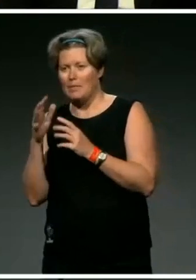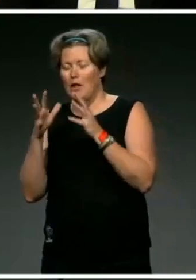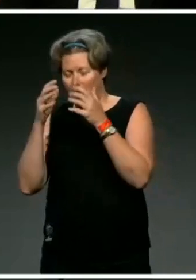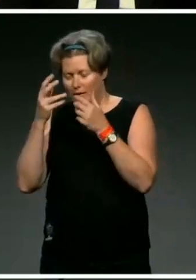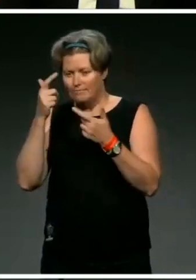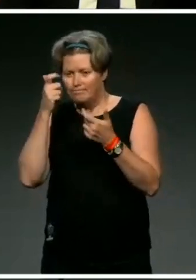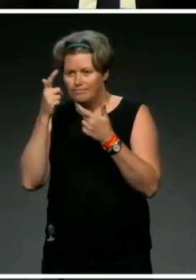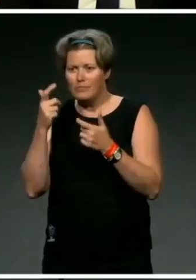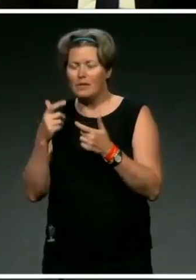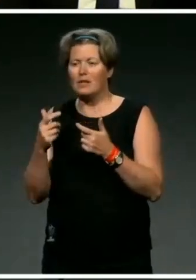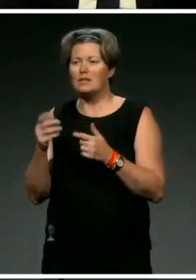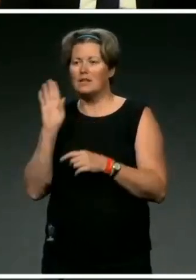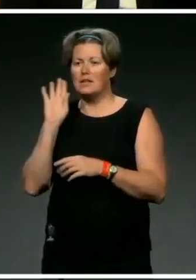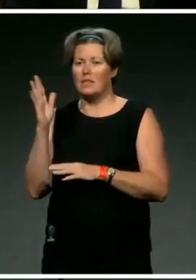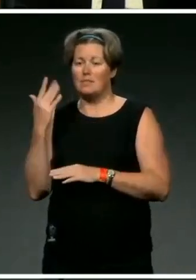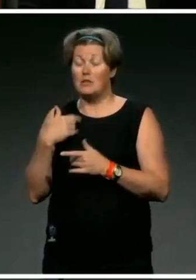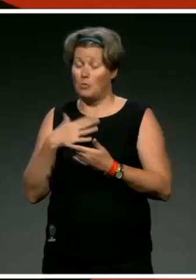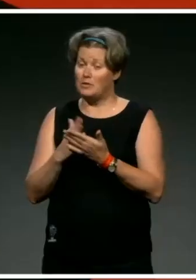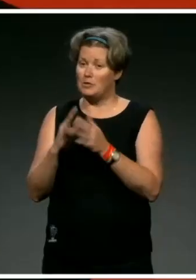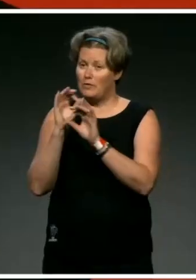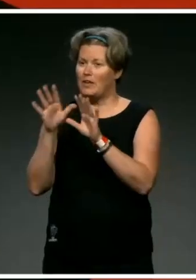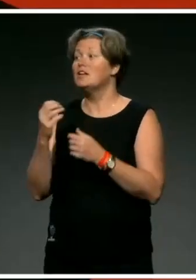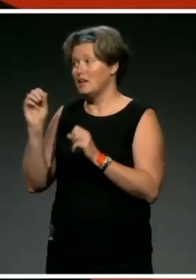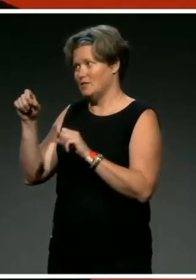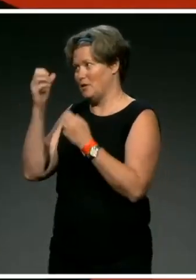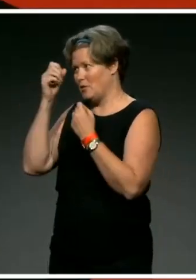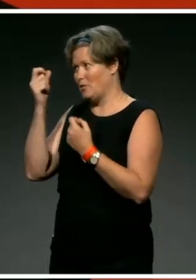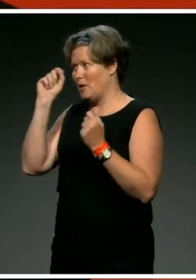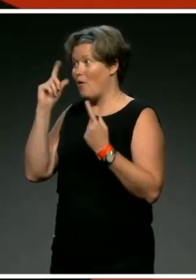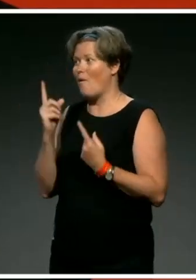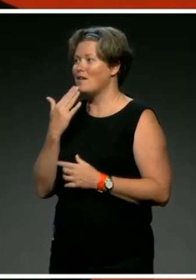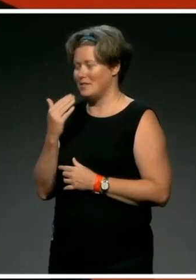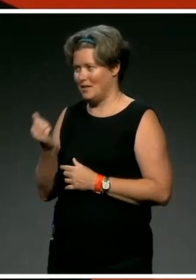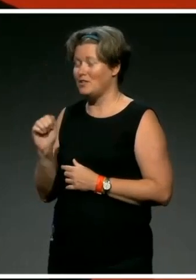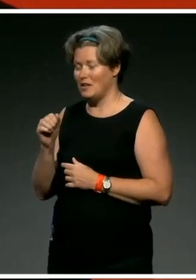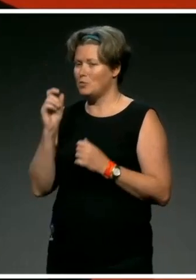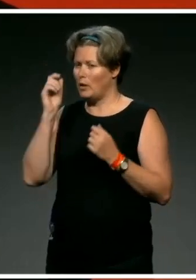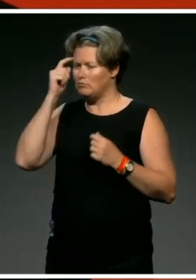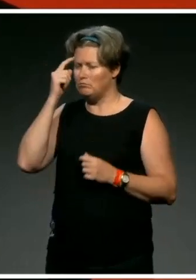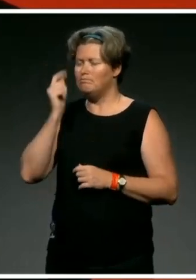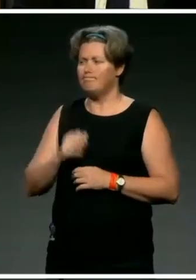forces before, and I do want to make that very clear and correct the record. No, we're aware of that. Thank you for that. We're conscious of that.